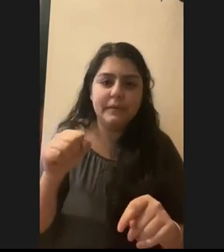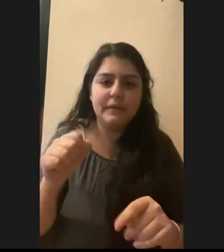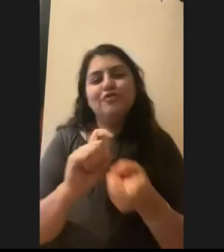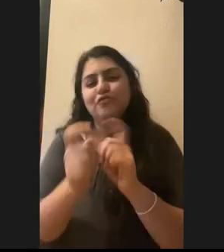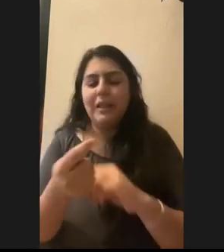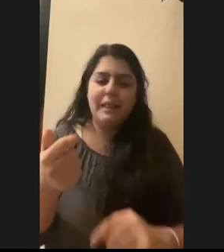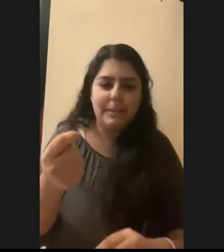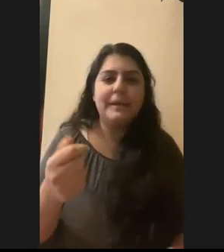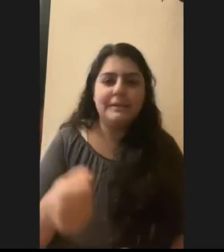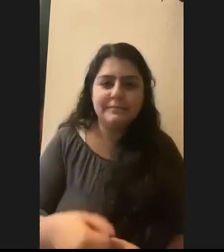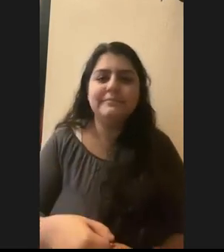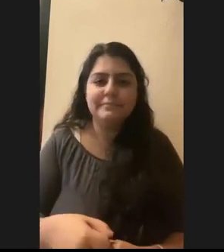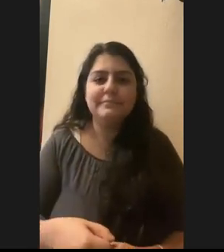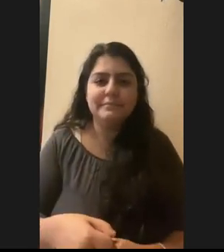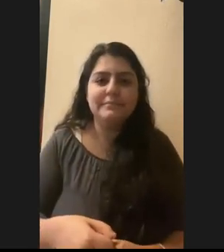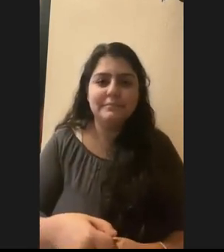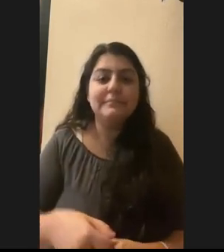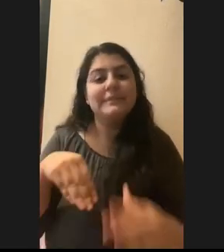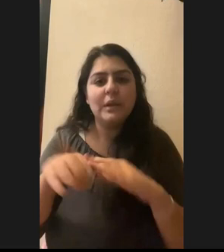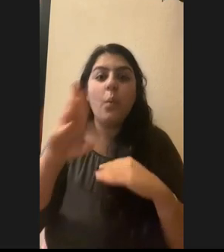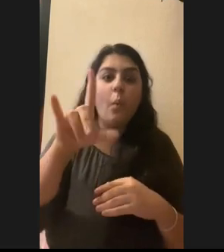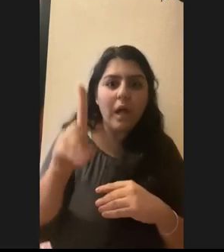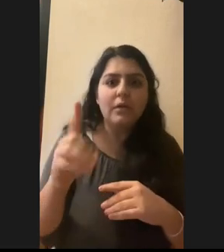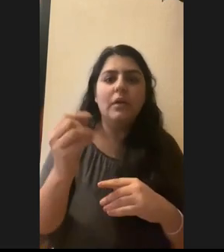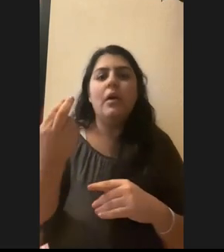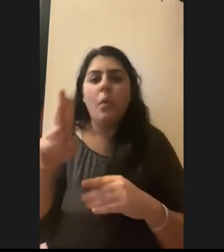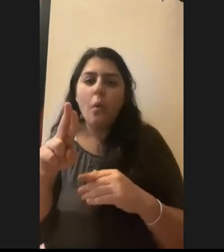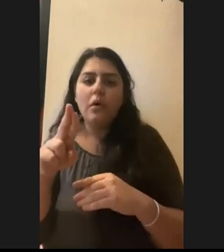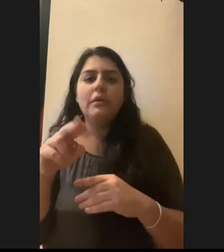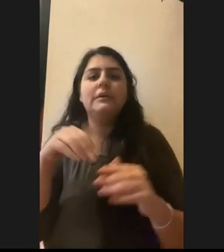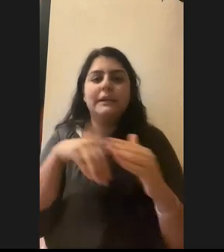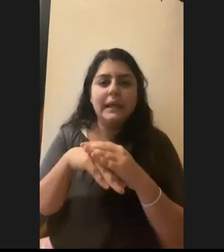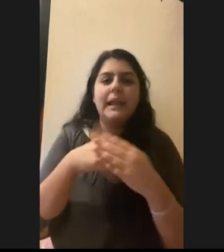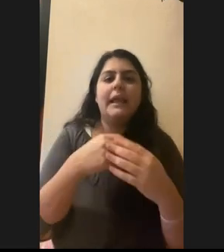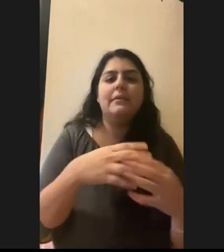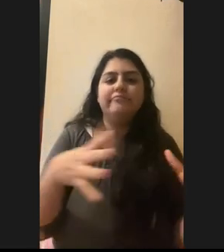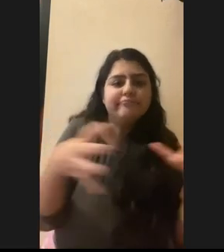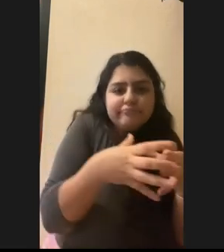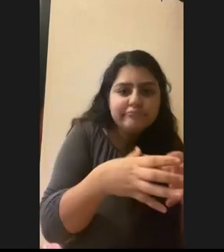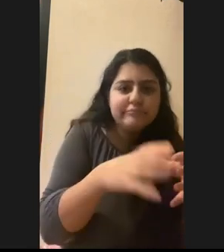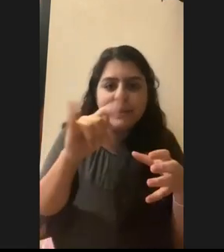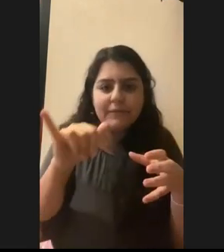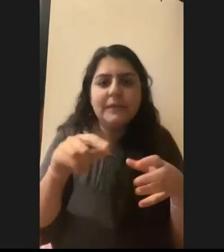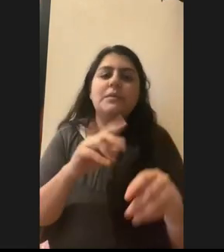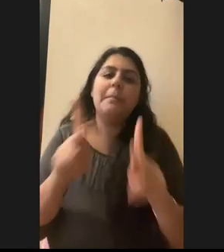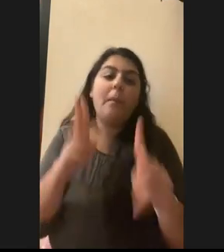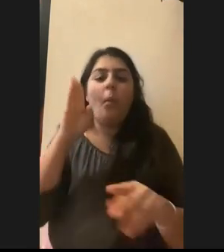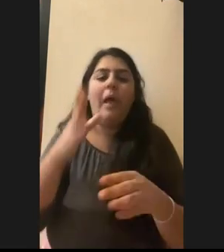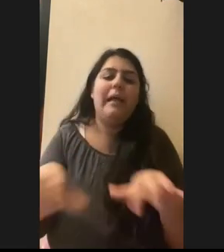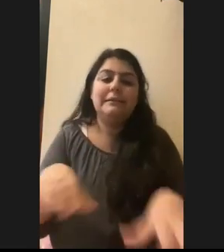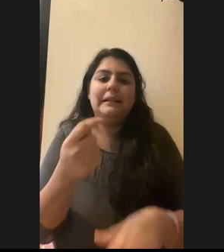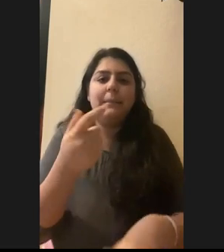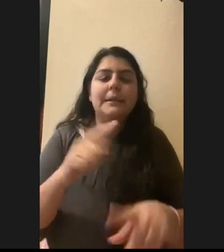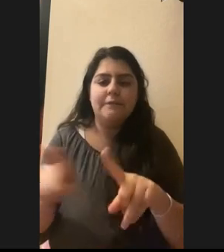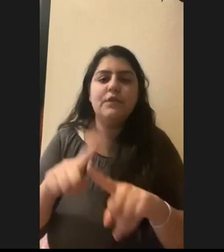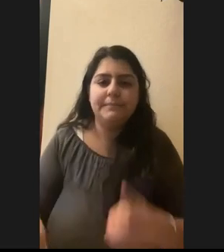bit, um, even in the wild or in captivity. So when people are around, they're going to act a little different. Yeah.